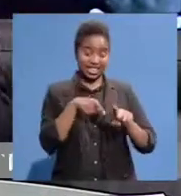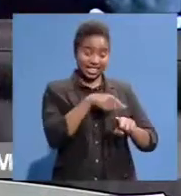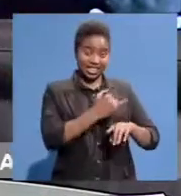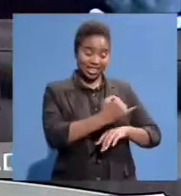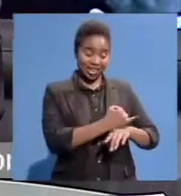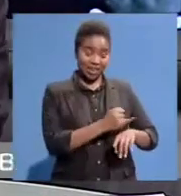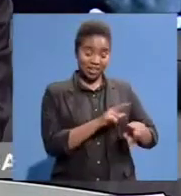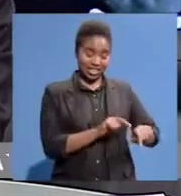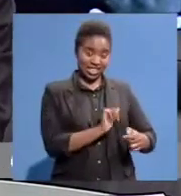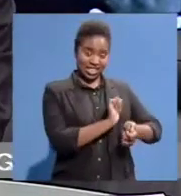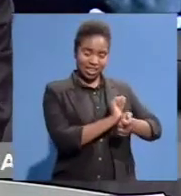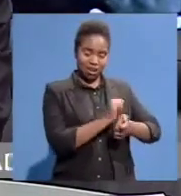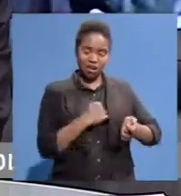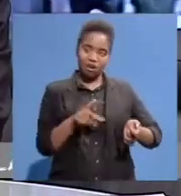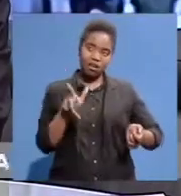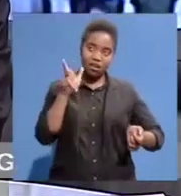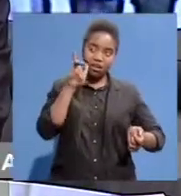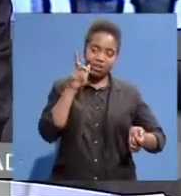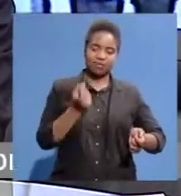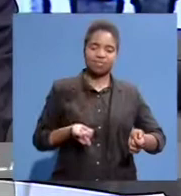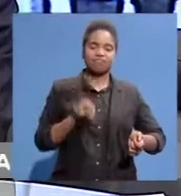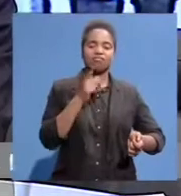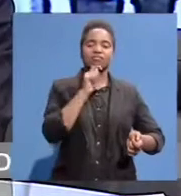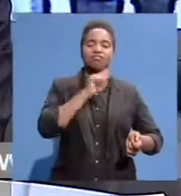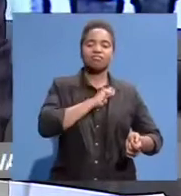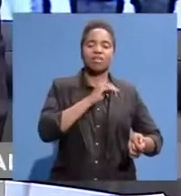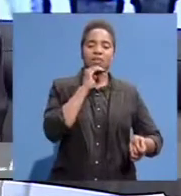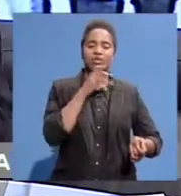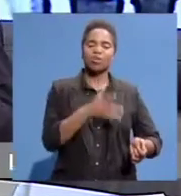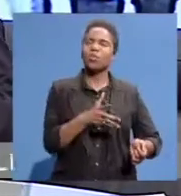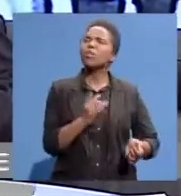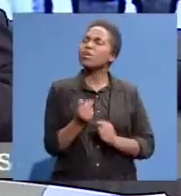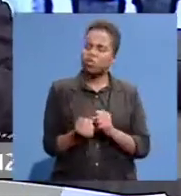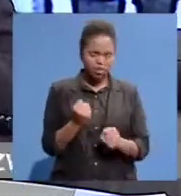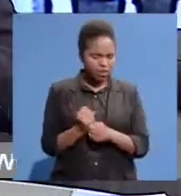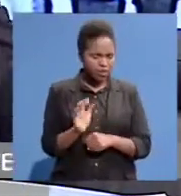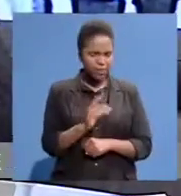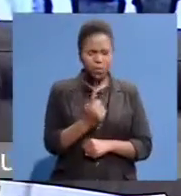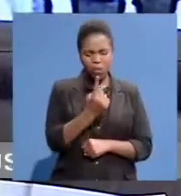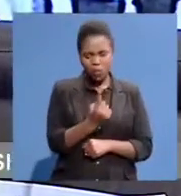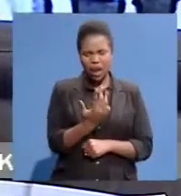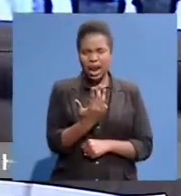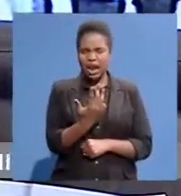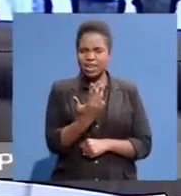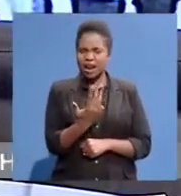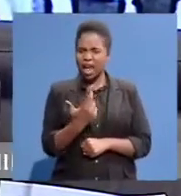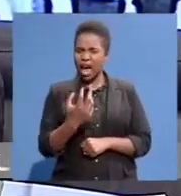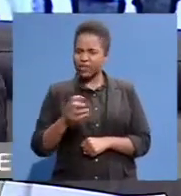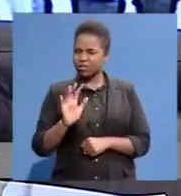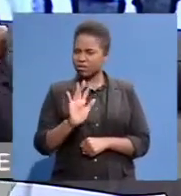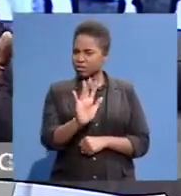we're saying Until such time That you know In the 80s When we We were emboldened By